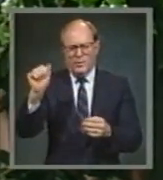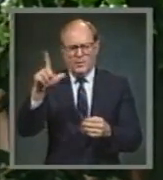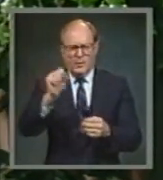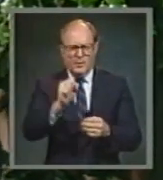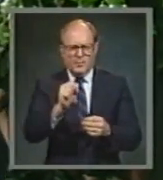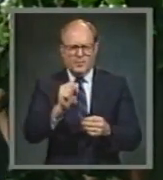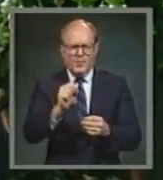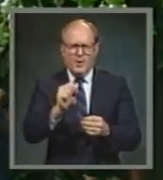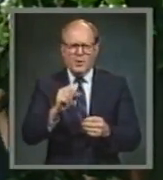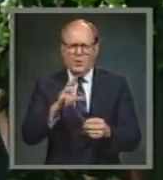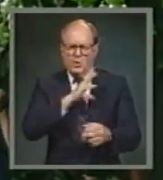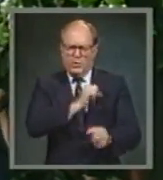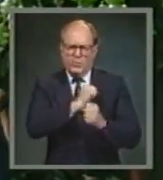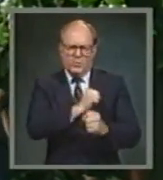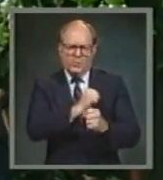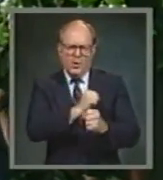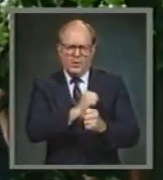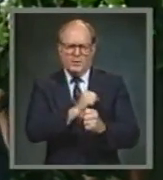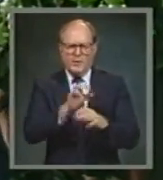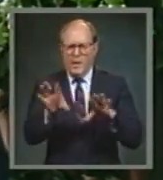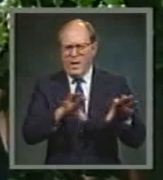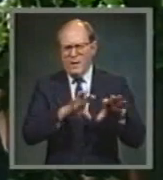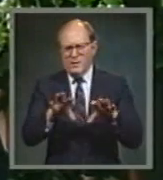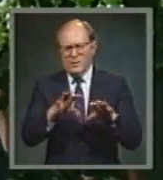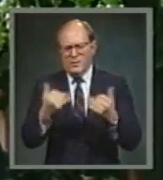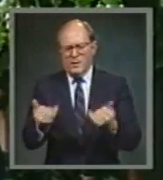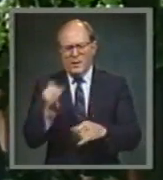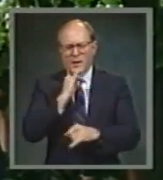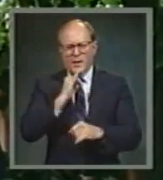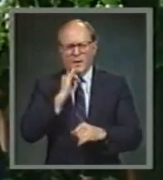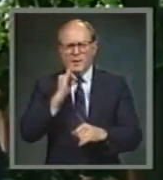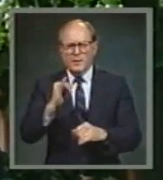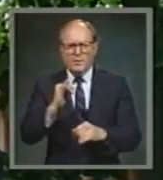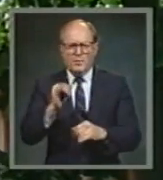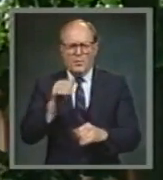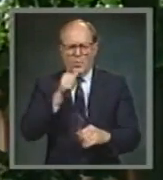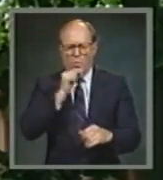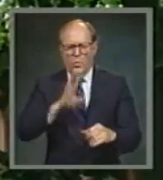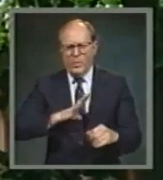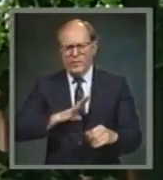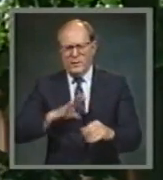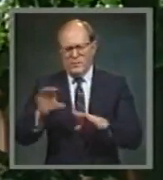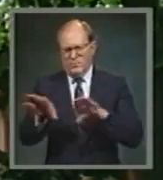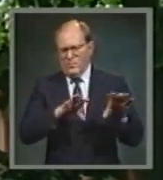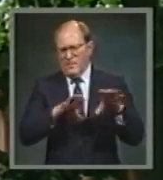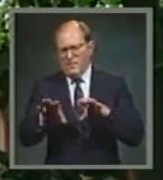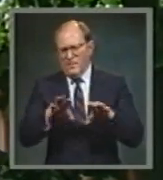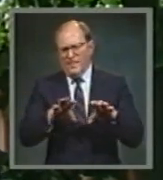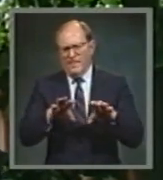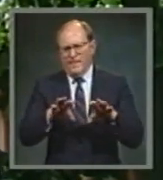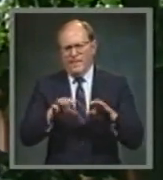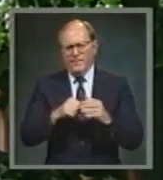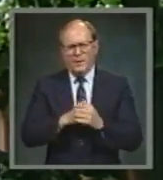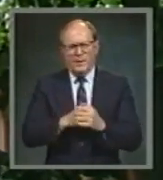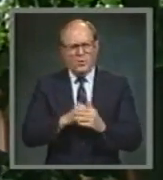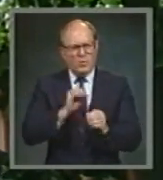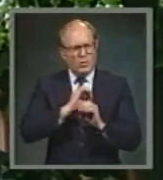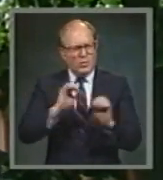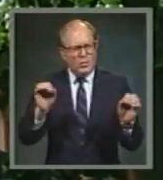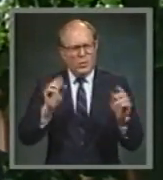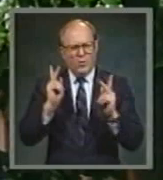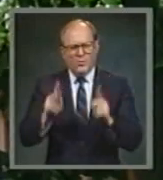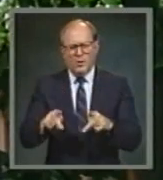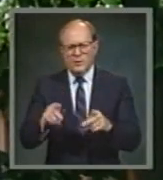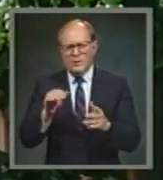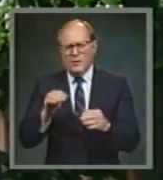movements in our present culture is the women's movement. There's no one, and I repeat, no one who